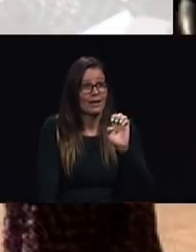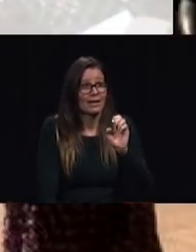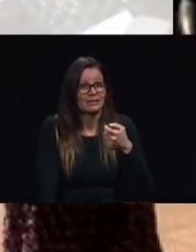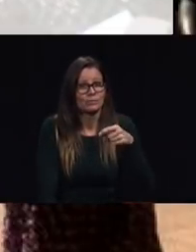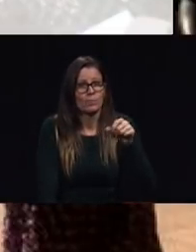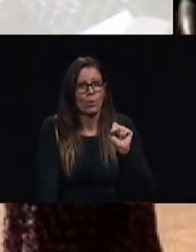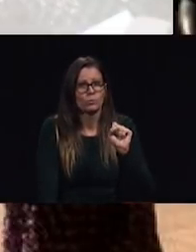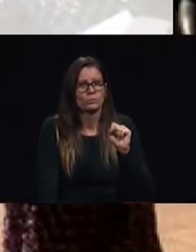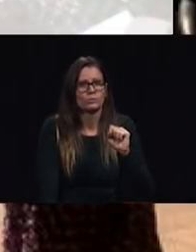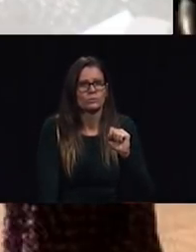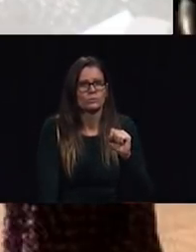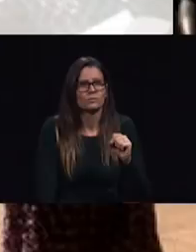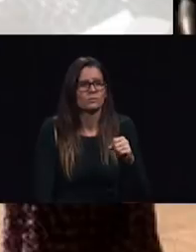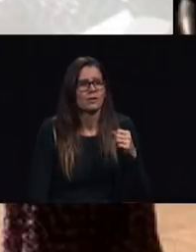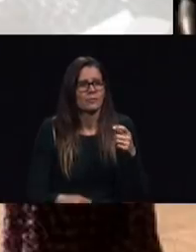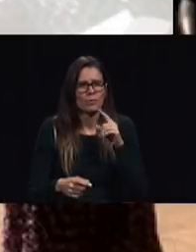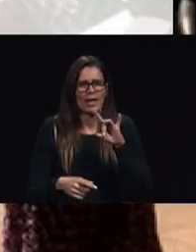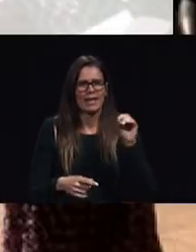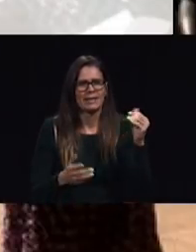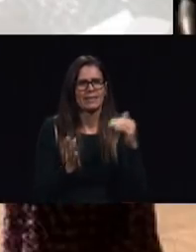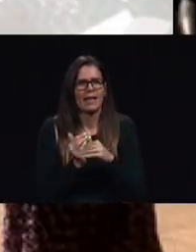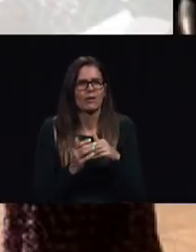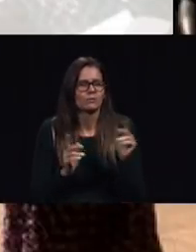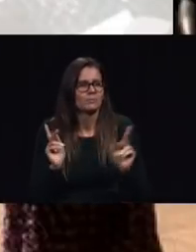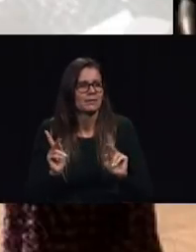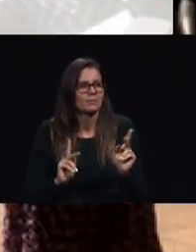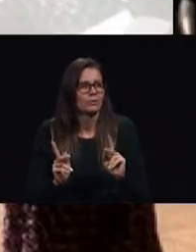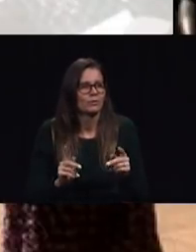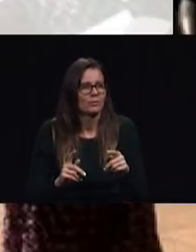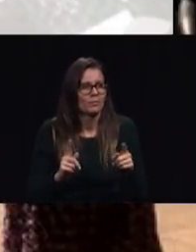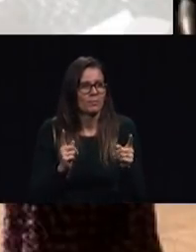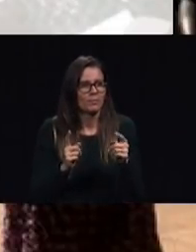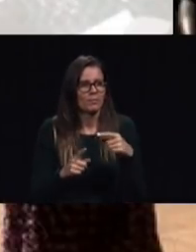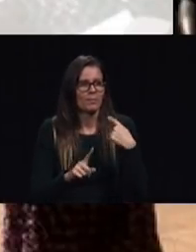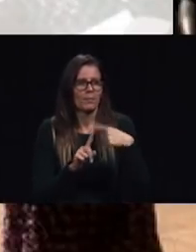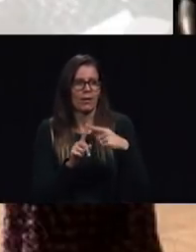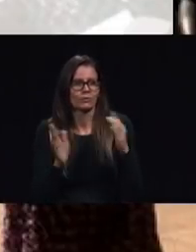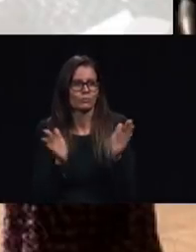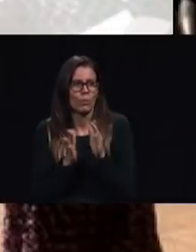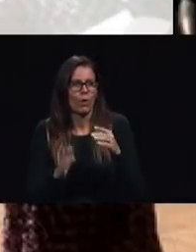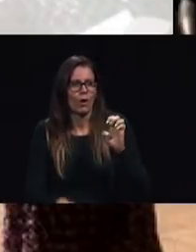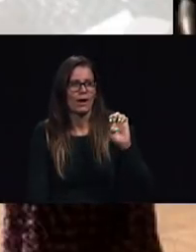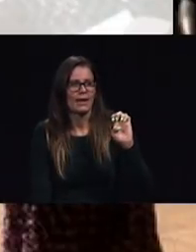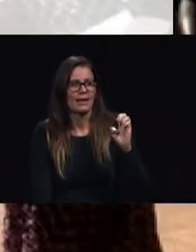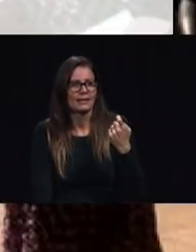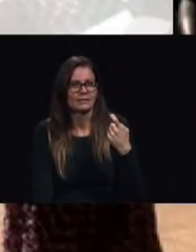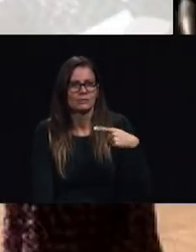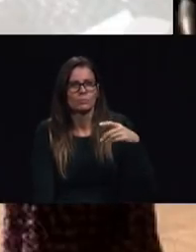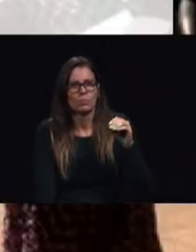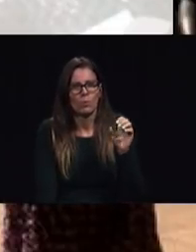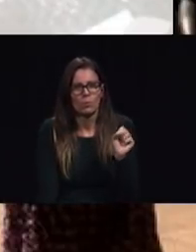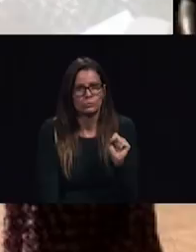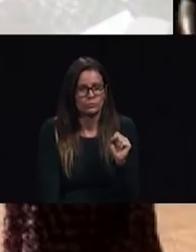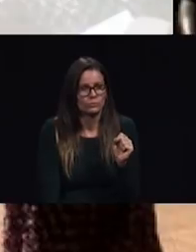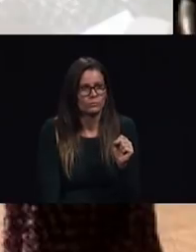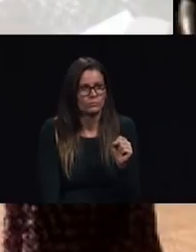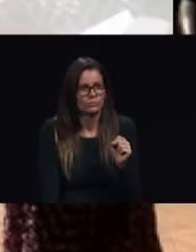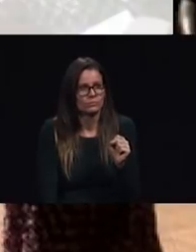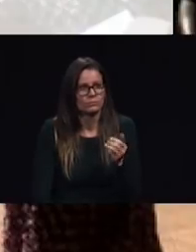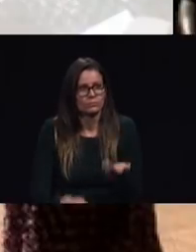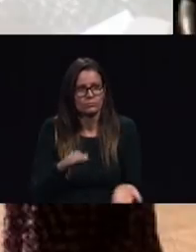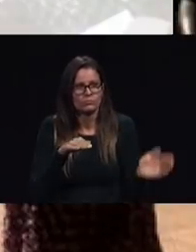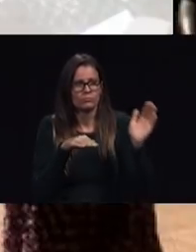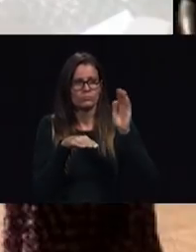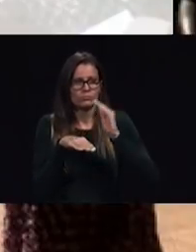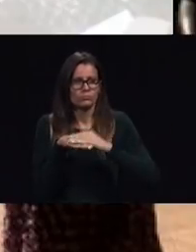expos right throughout the world which are being conducted right now in the 1040 window with increasing alacrity